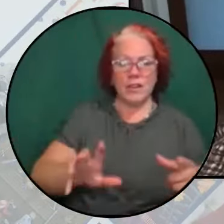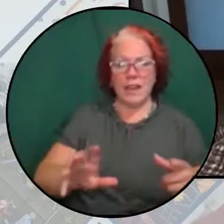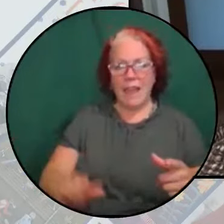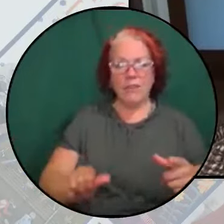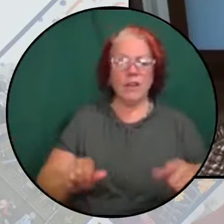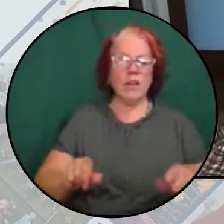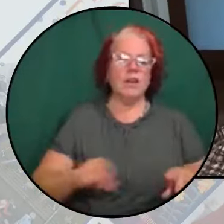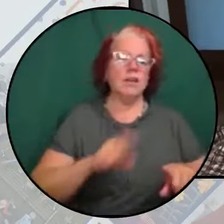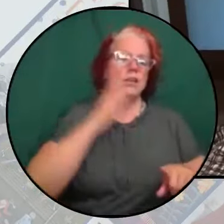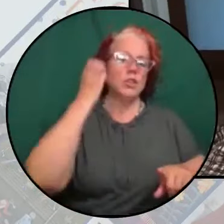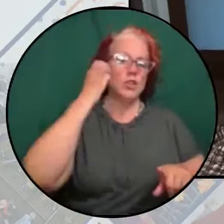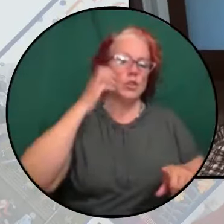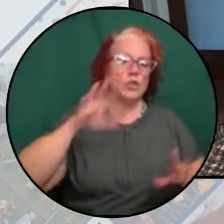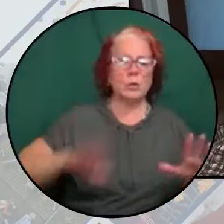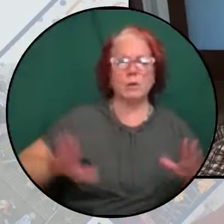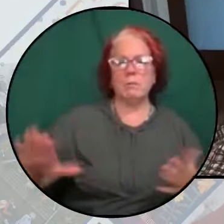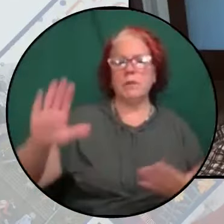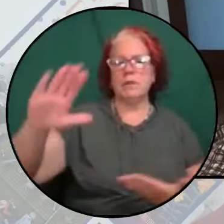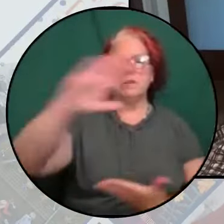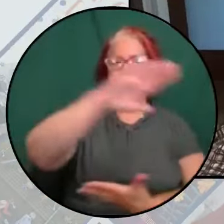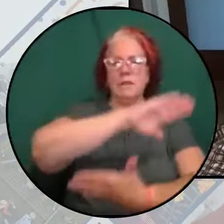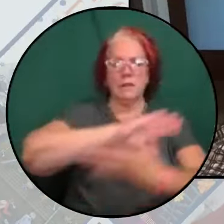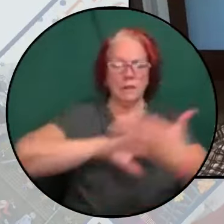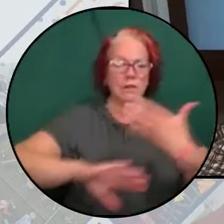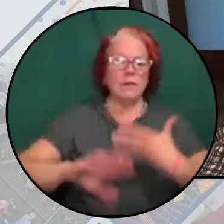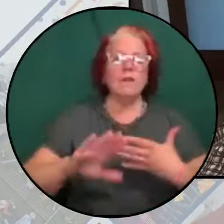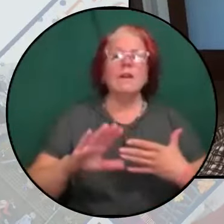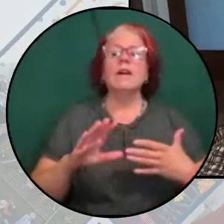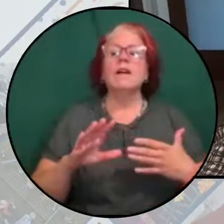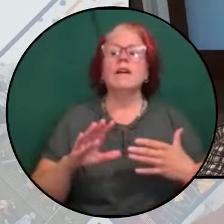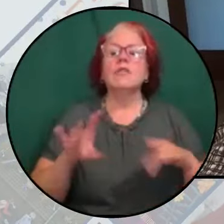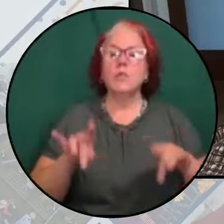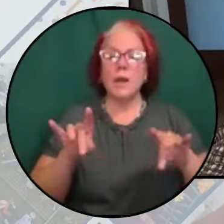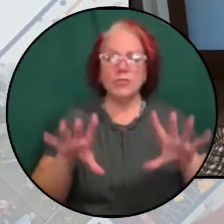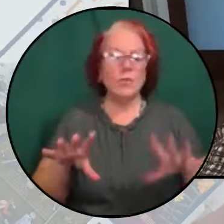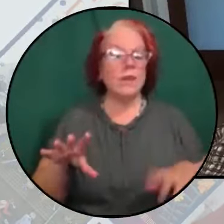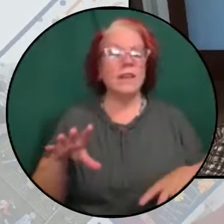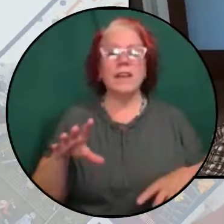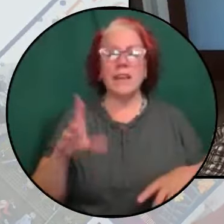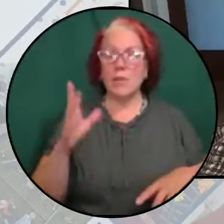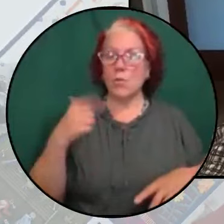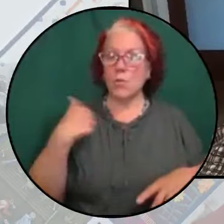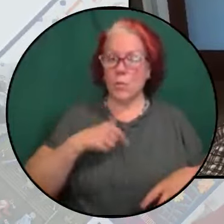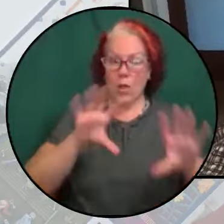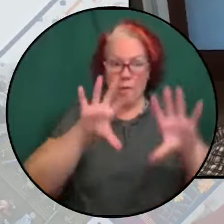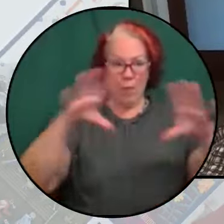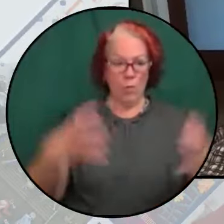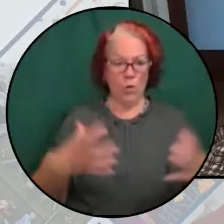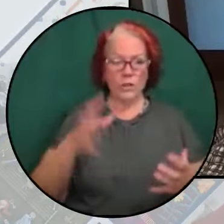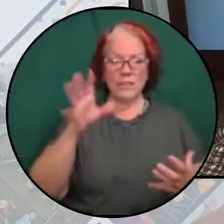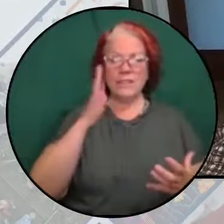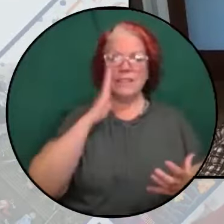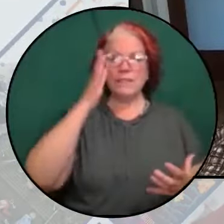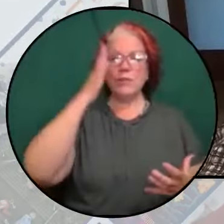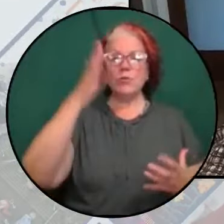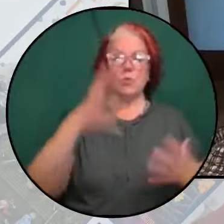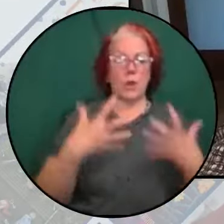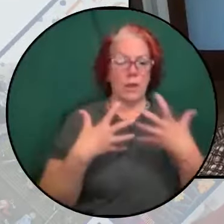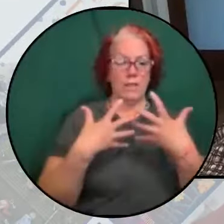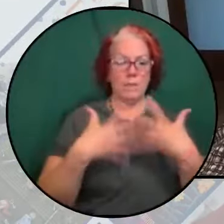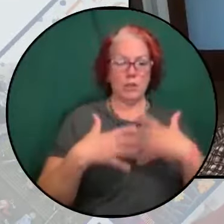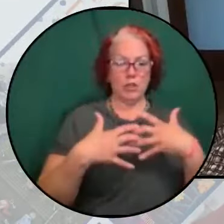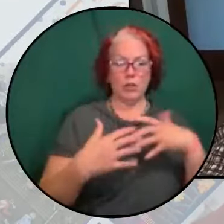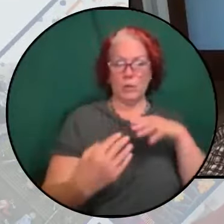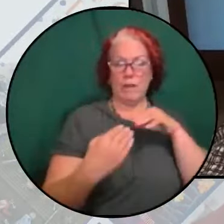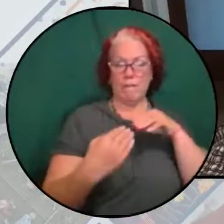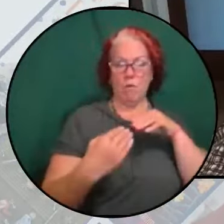Europe and Australia is a future in which the machinery of war will